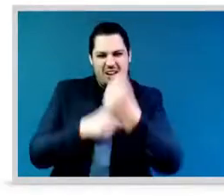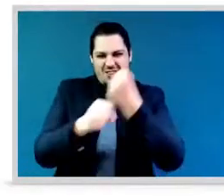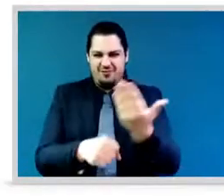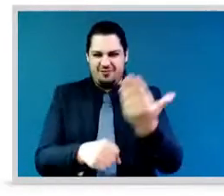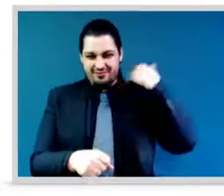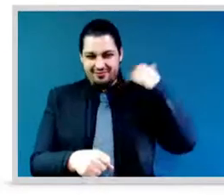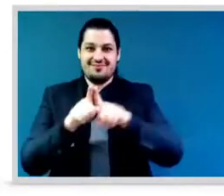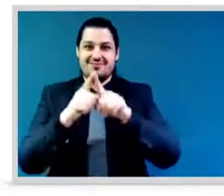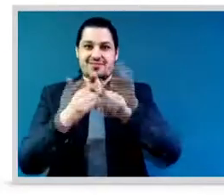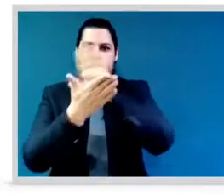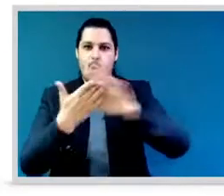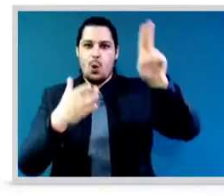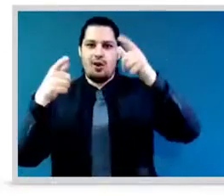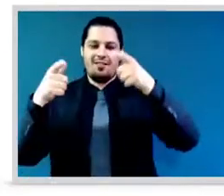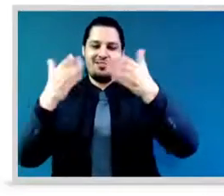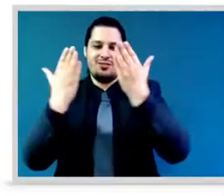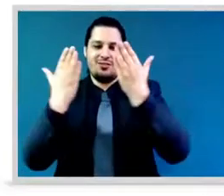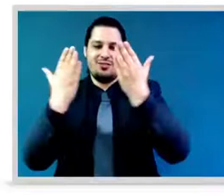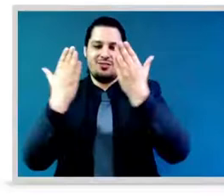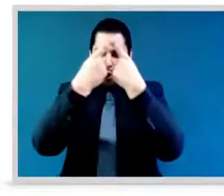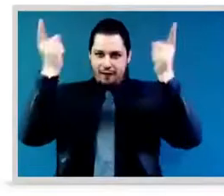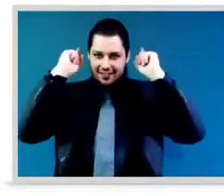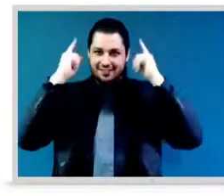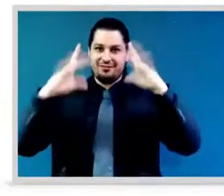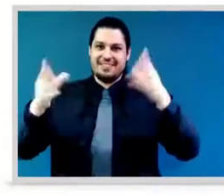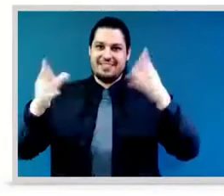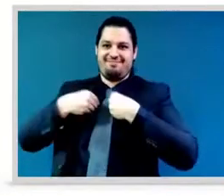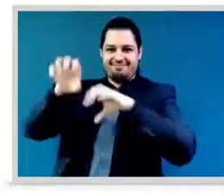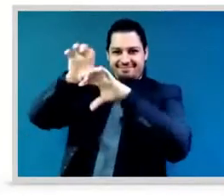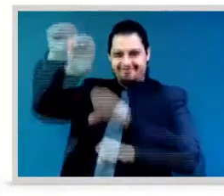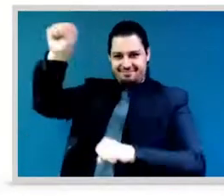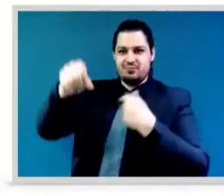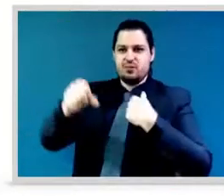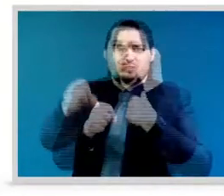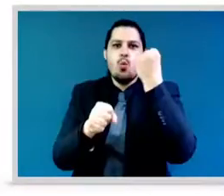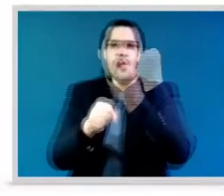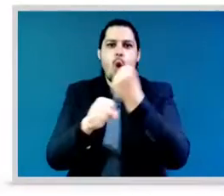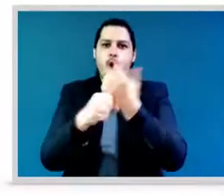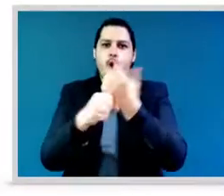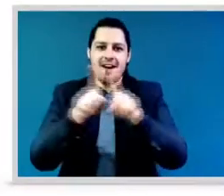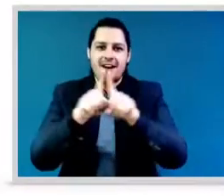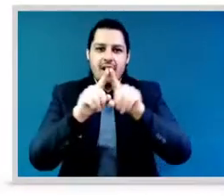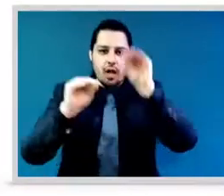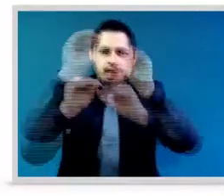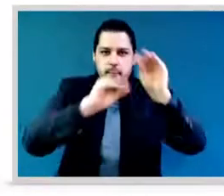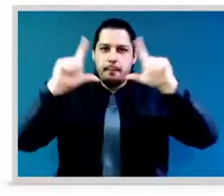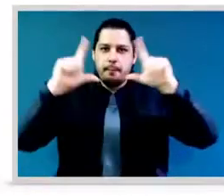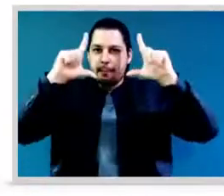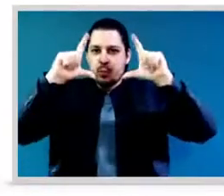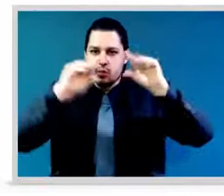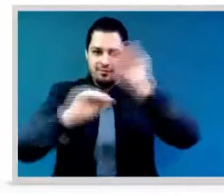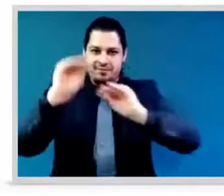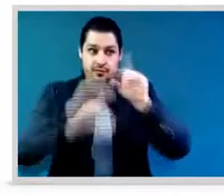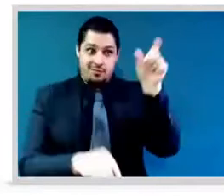if you had asked me at that time, if 30 years later, would I be struggling with the issue of gender